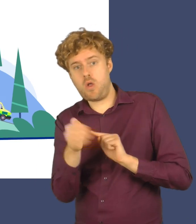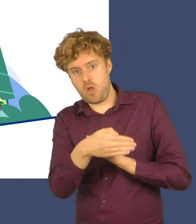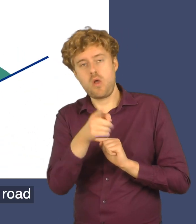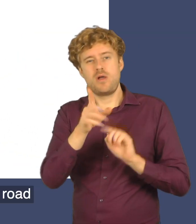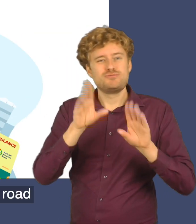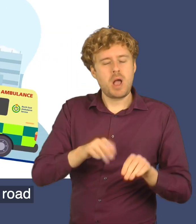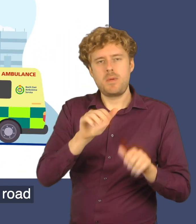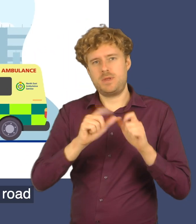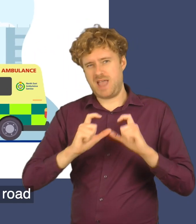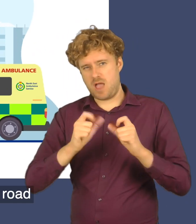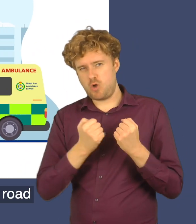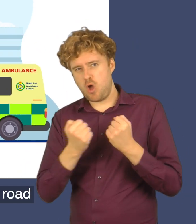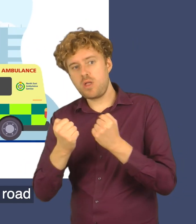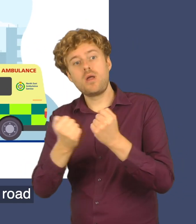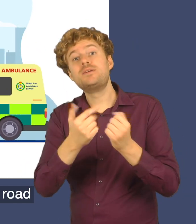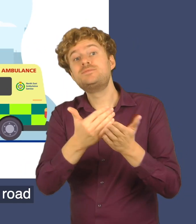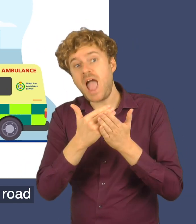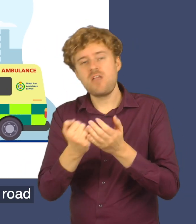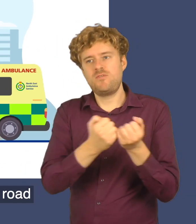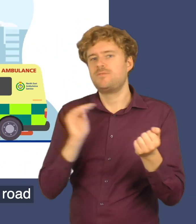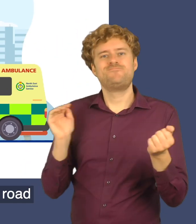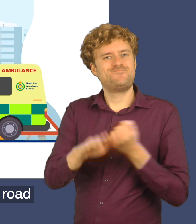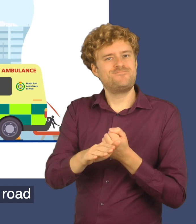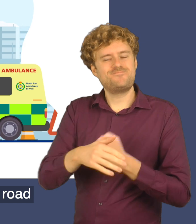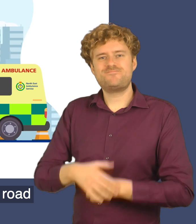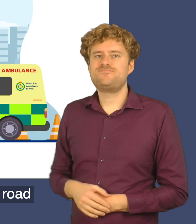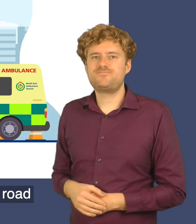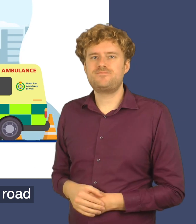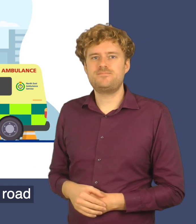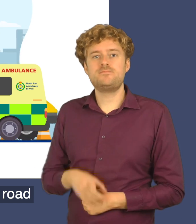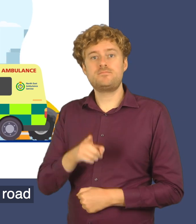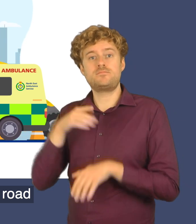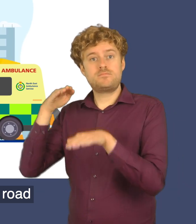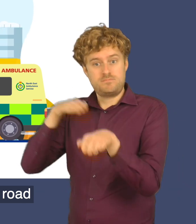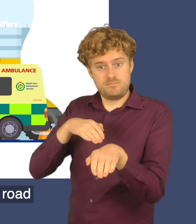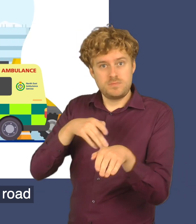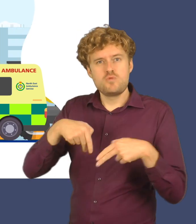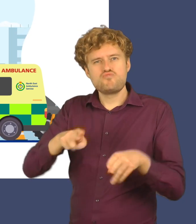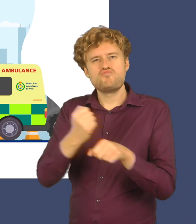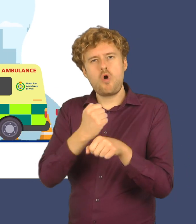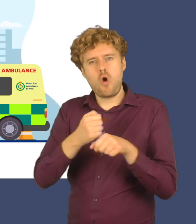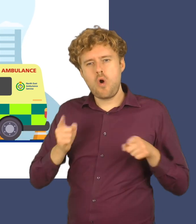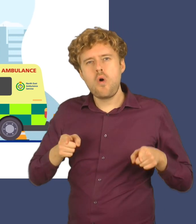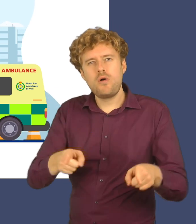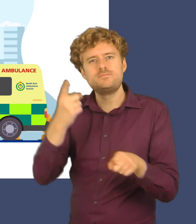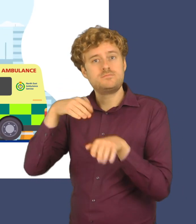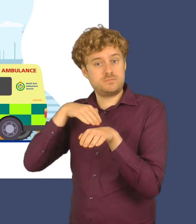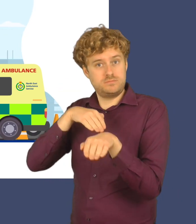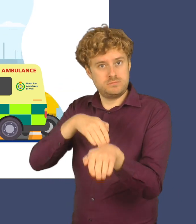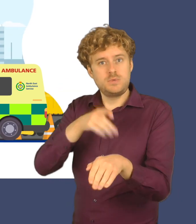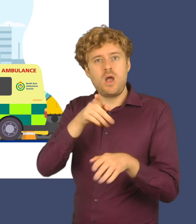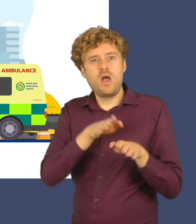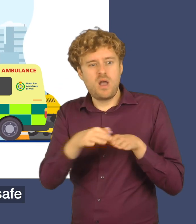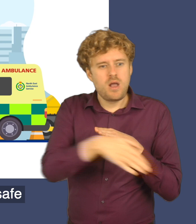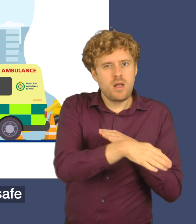If an emergency vehicle is behind you at single file roadworks, do not enter the coned off area. It's there to protect the road